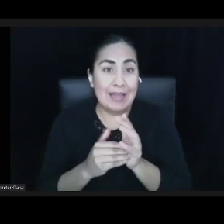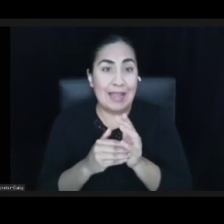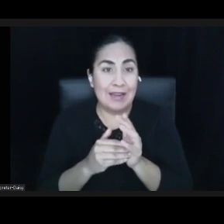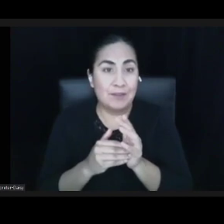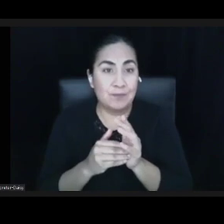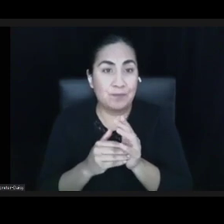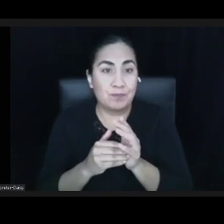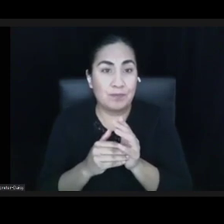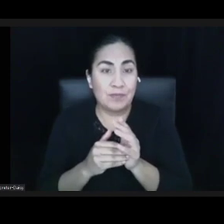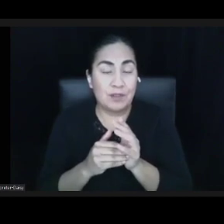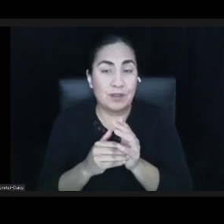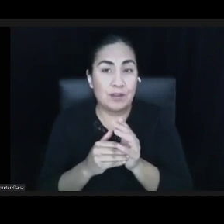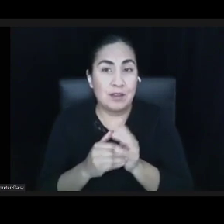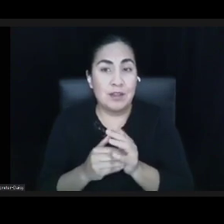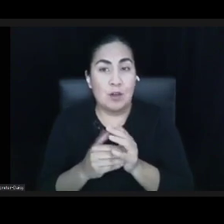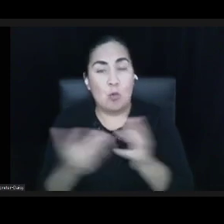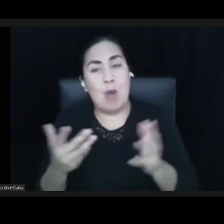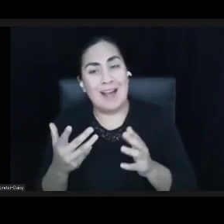comment.